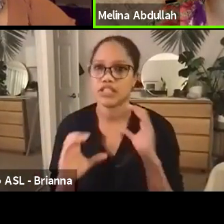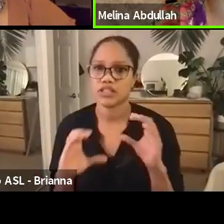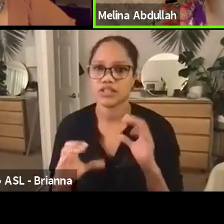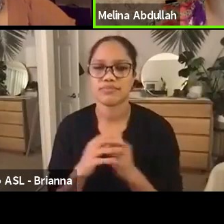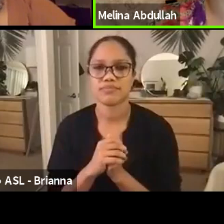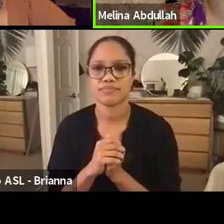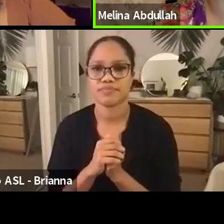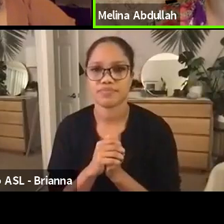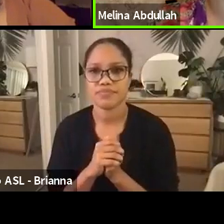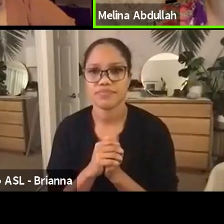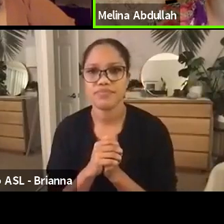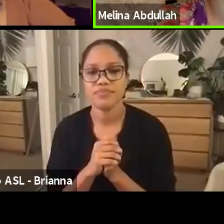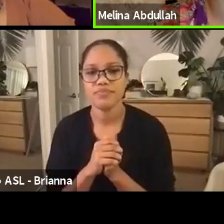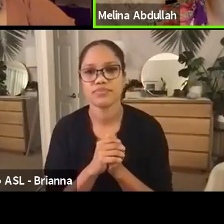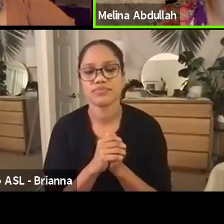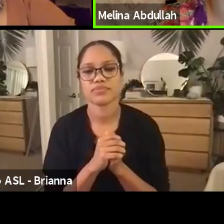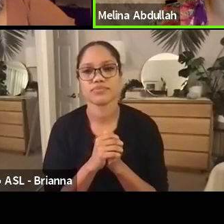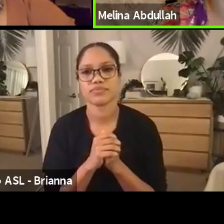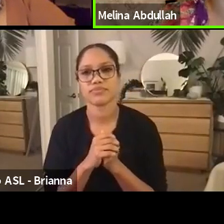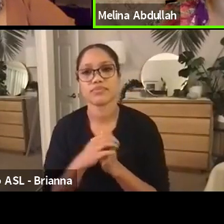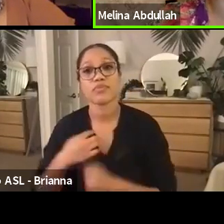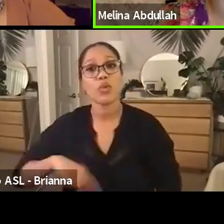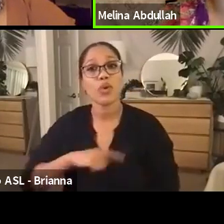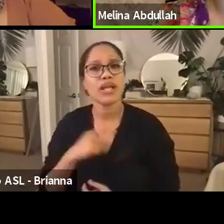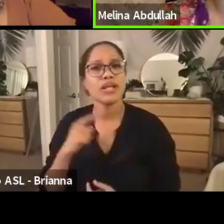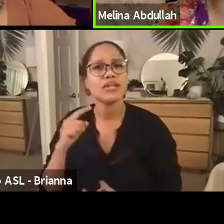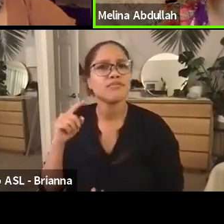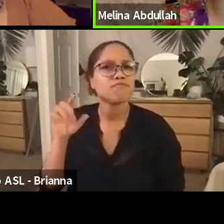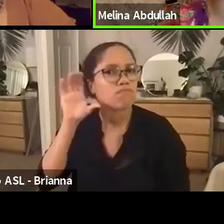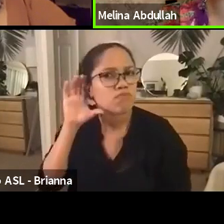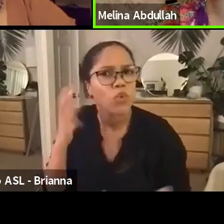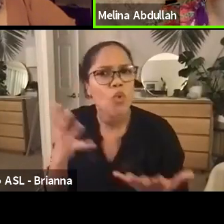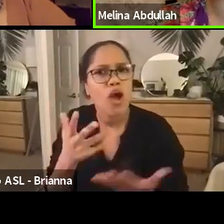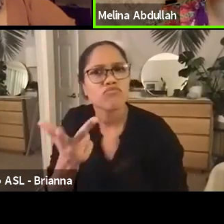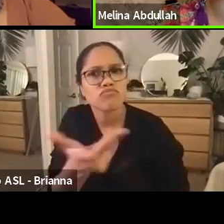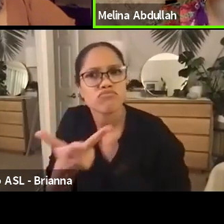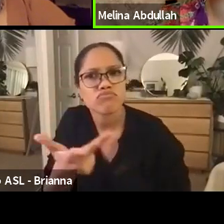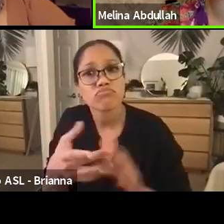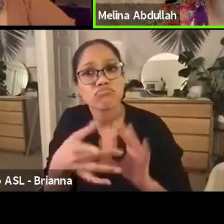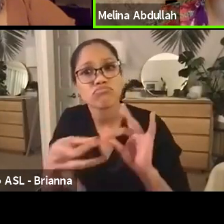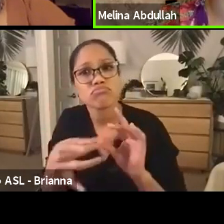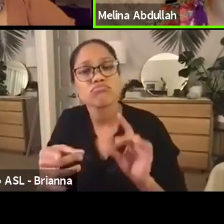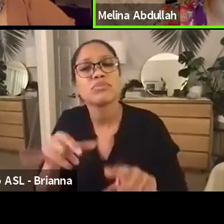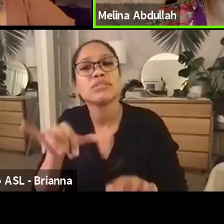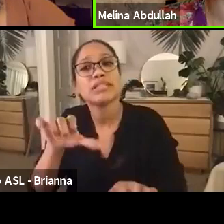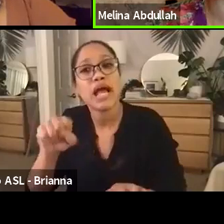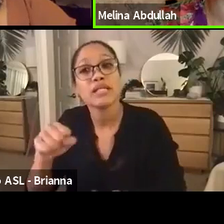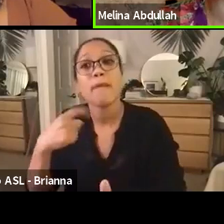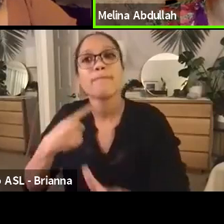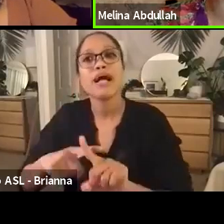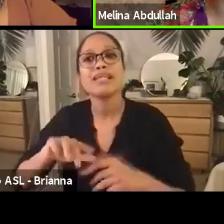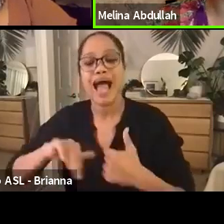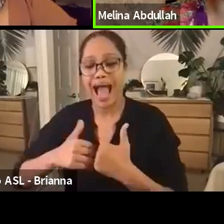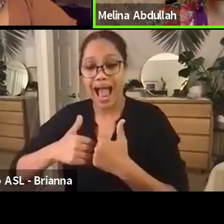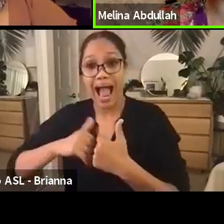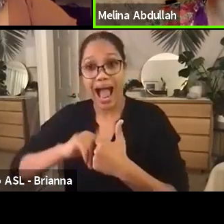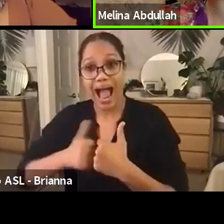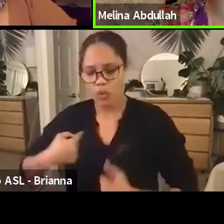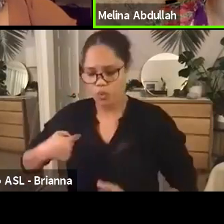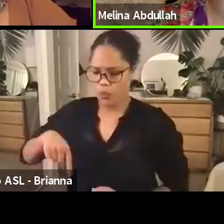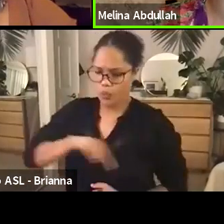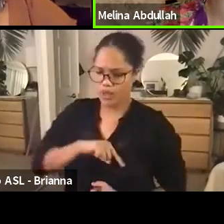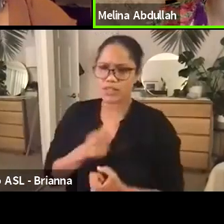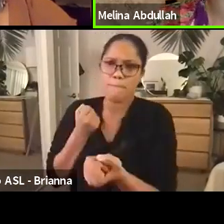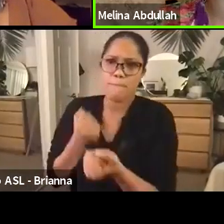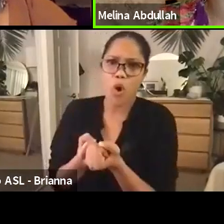hearing what these three phenomenal women have to say, but thinking about how we take action ourselves. How do we support the Breathe Act? And